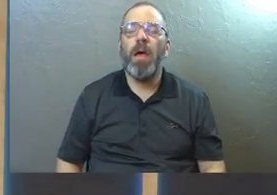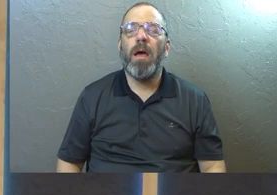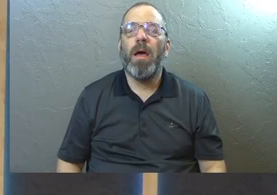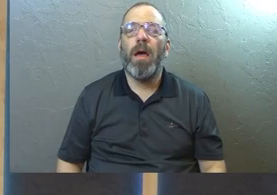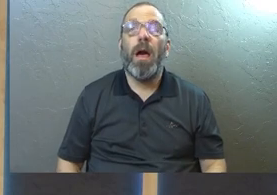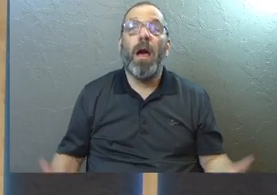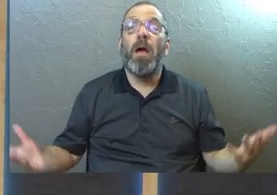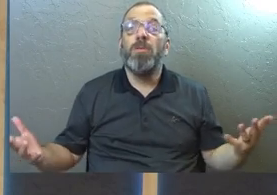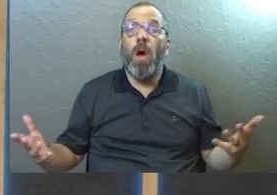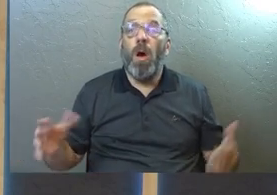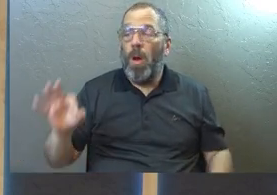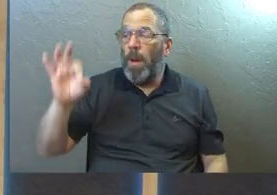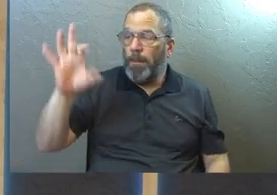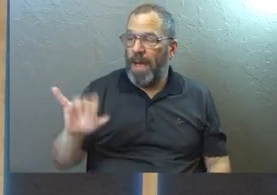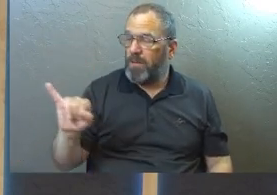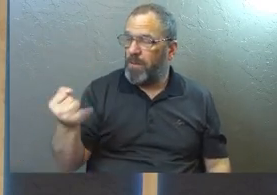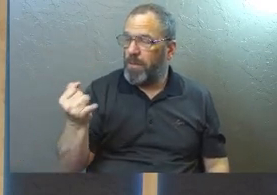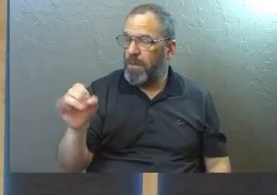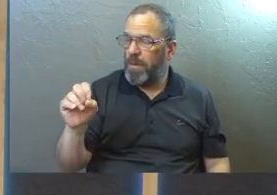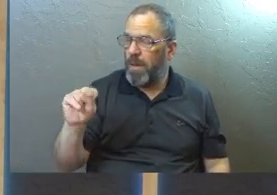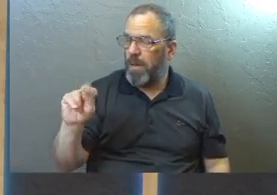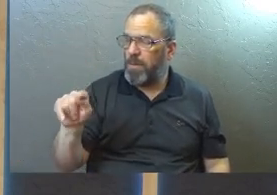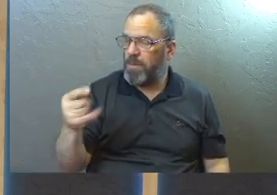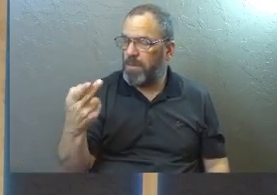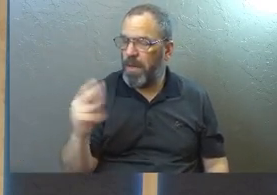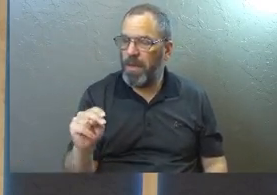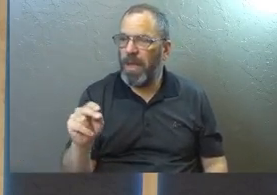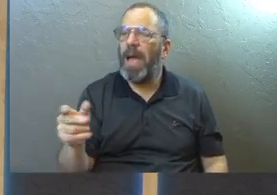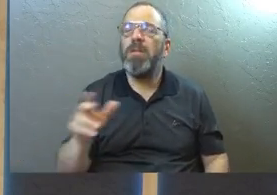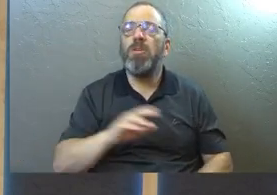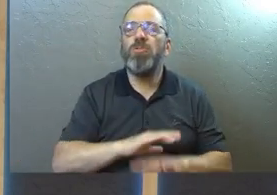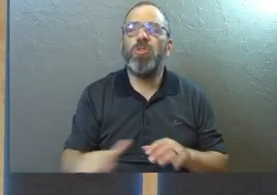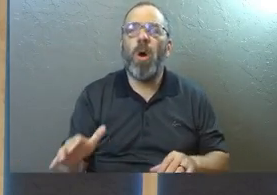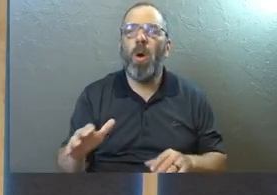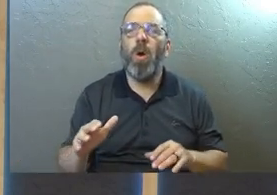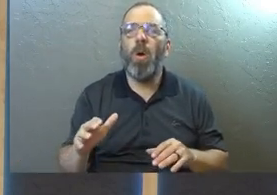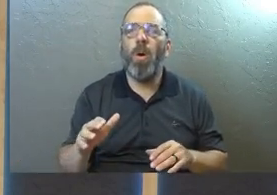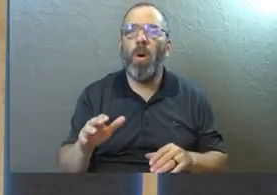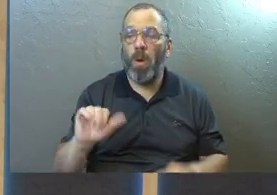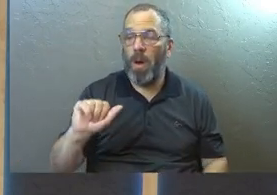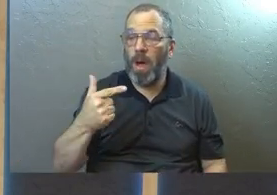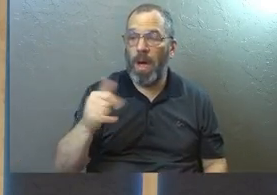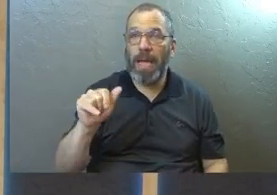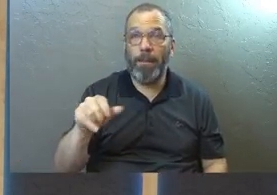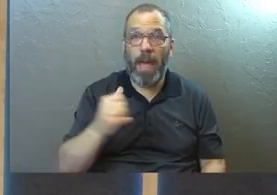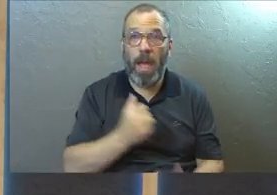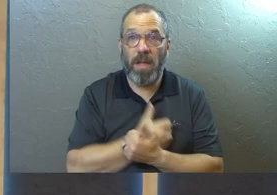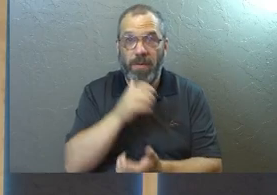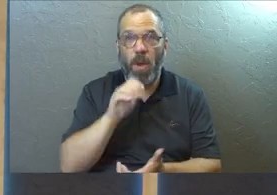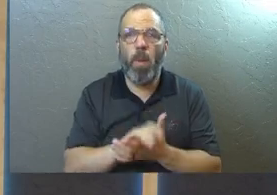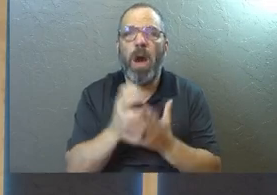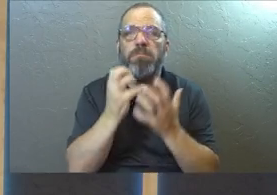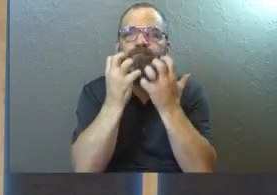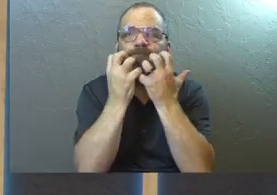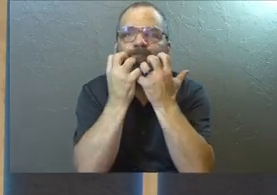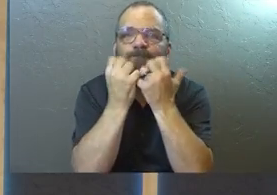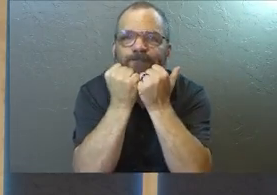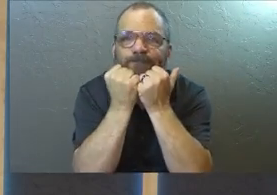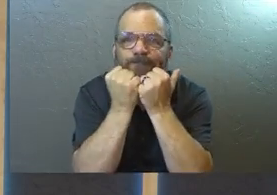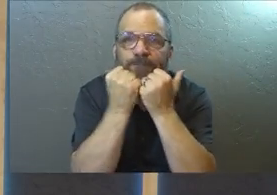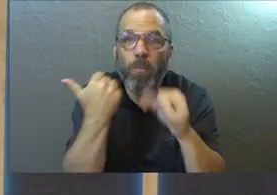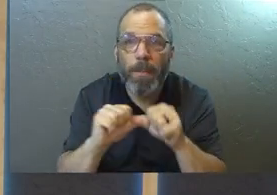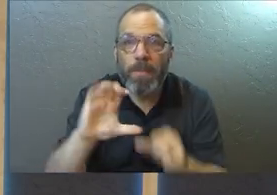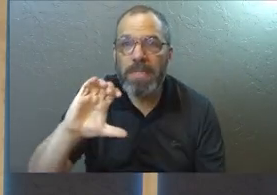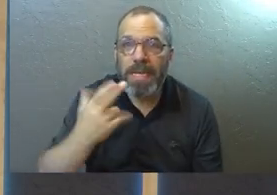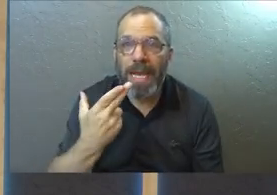All right. So we were with Pastor Jonathan last night. And he talked about don't just agape love your spouse. Cherish your spouse. Remember